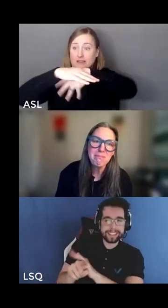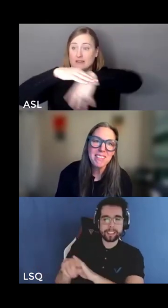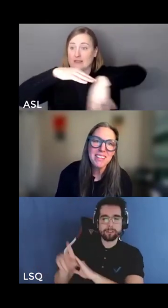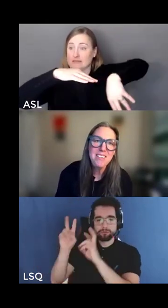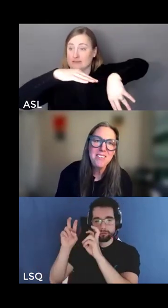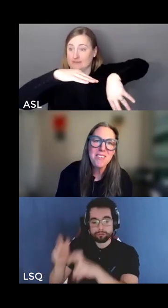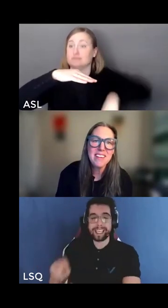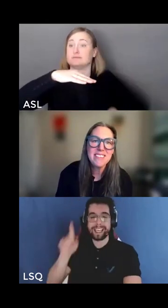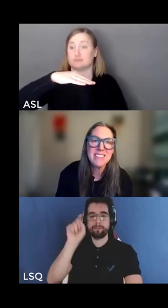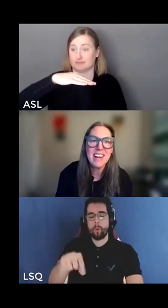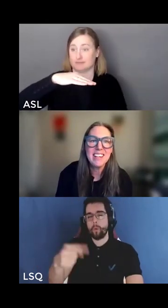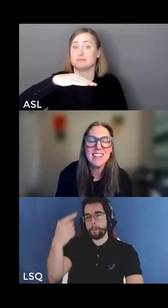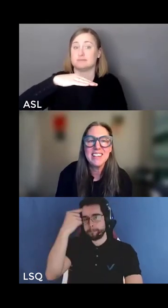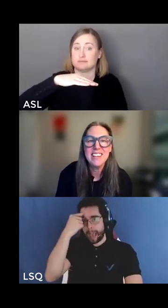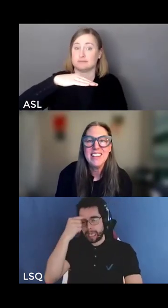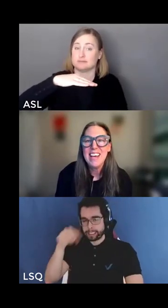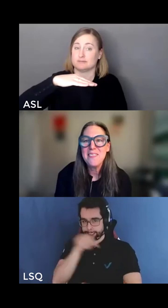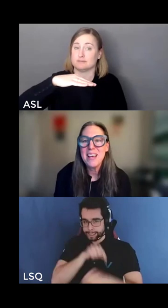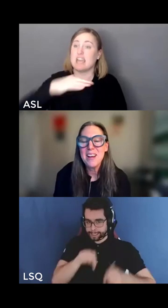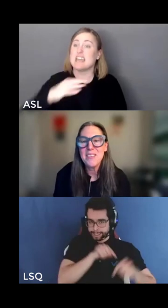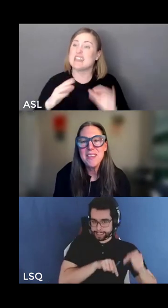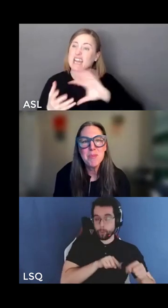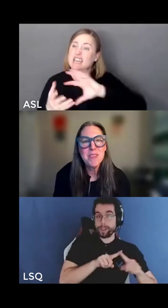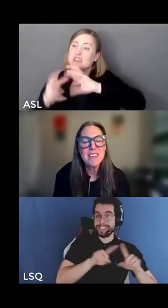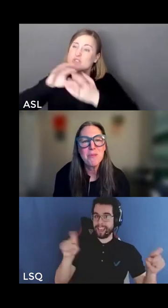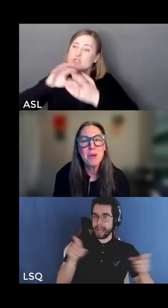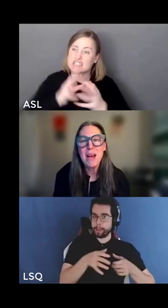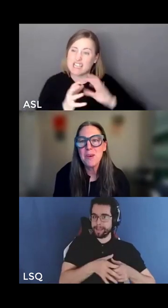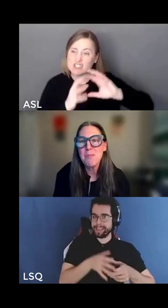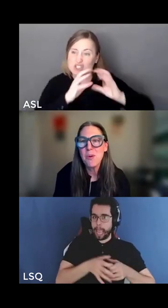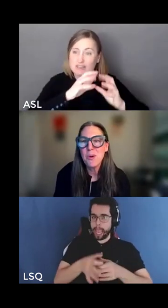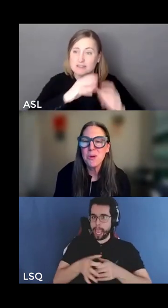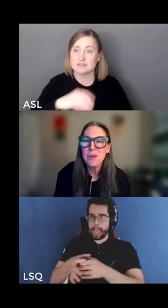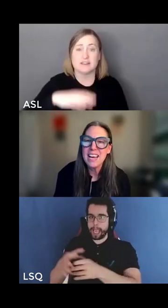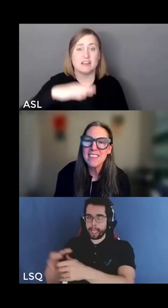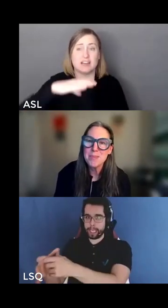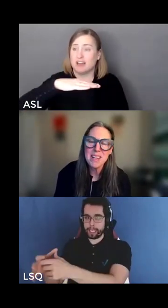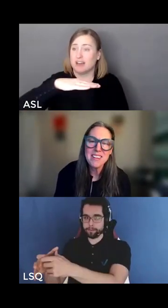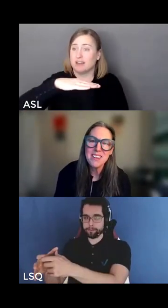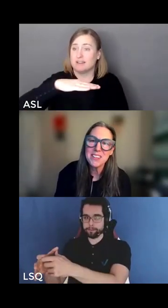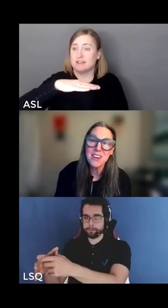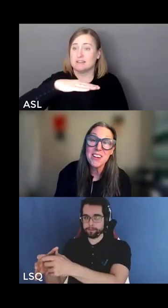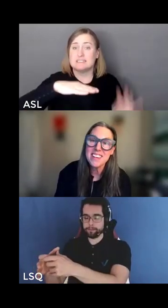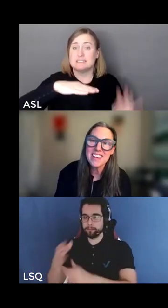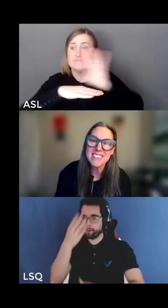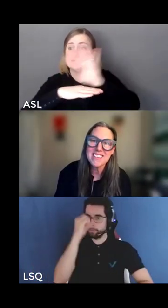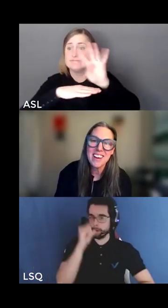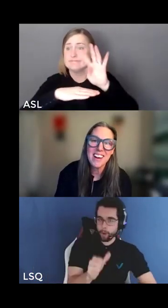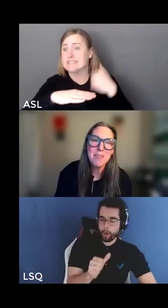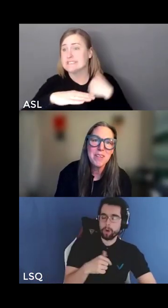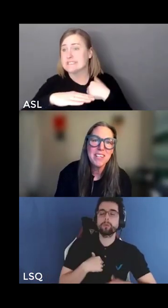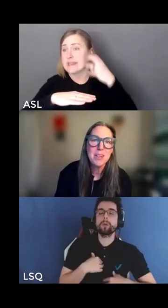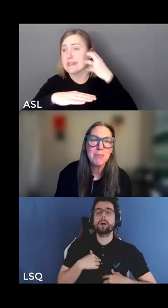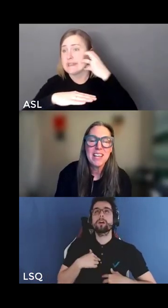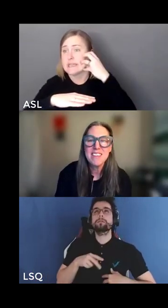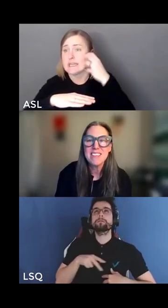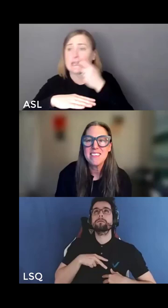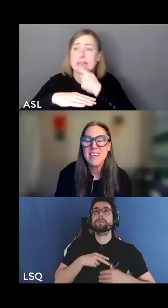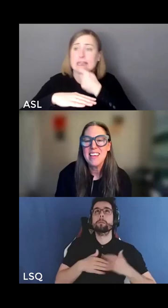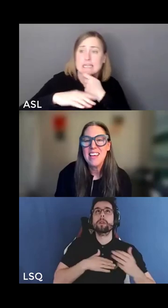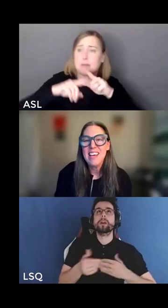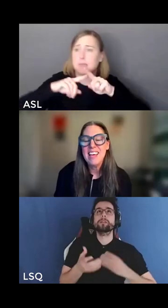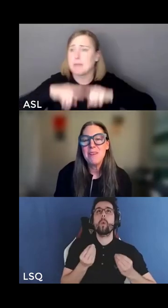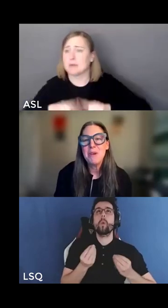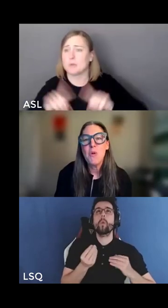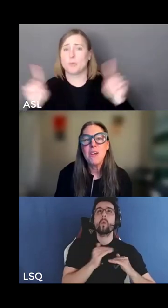intersectionality and that these positions will matter more or less depending on context time place